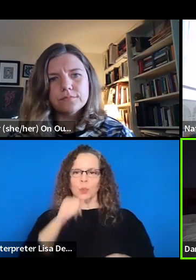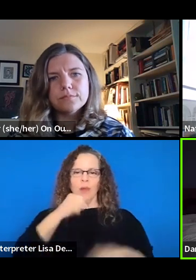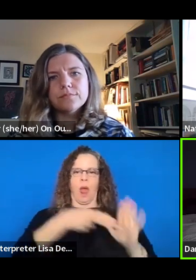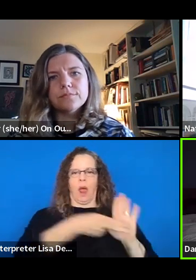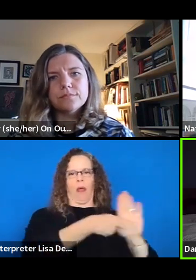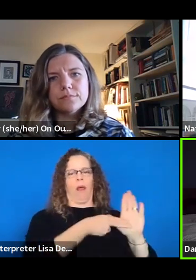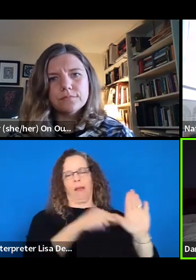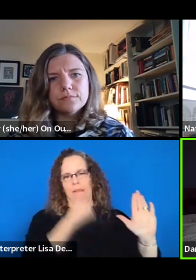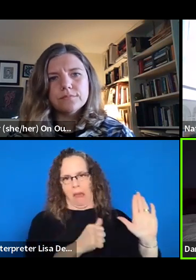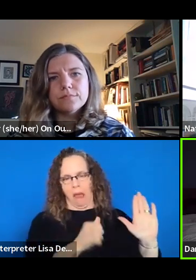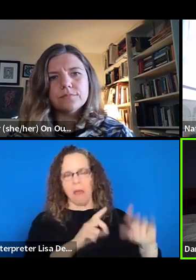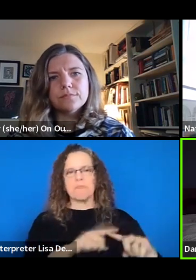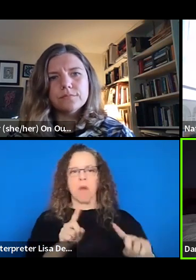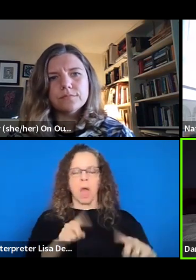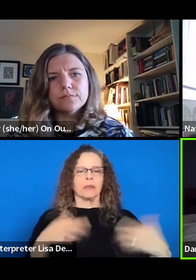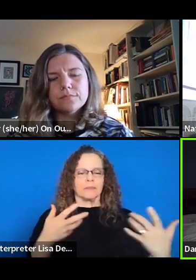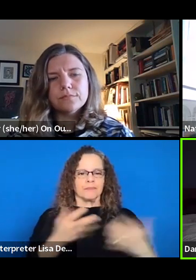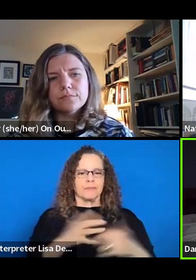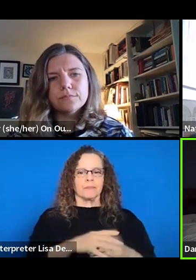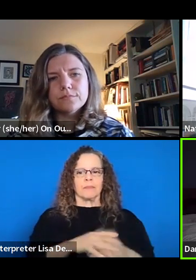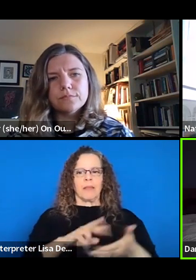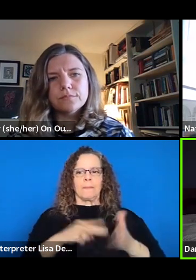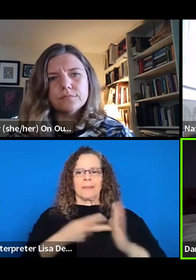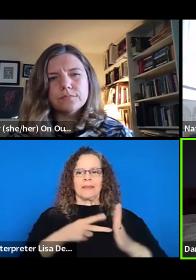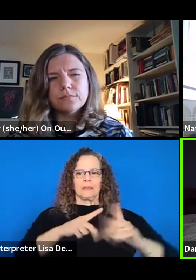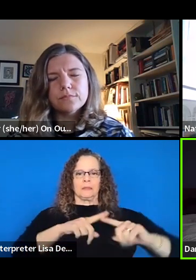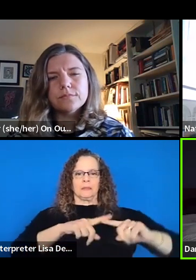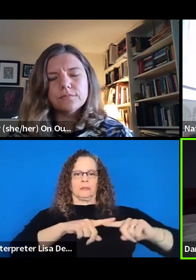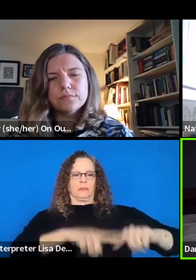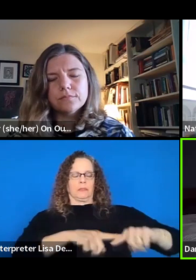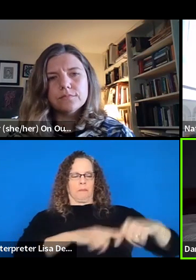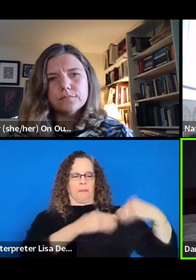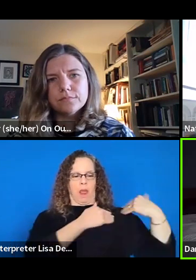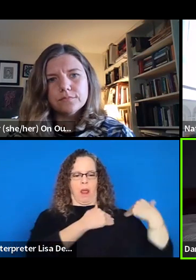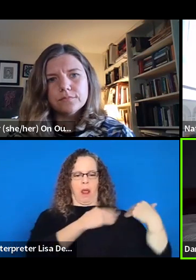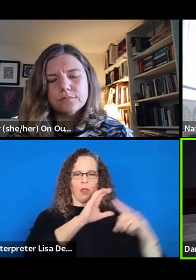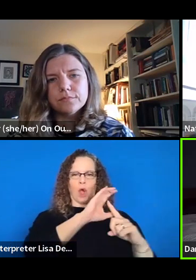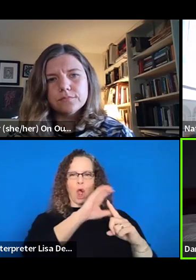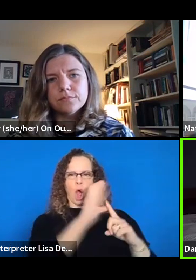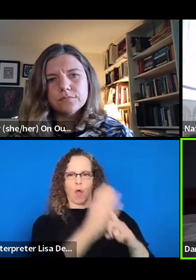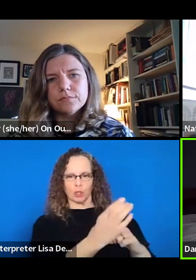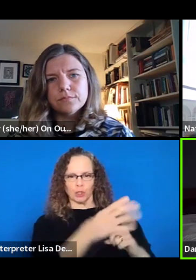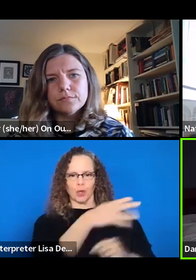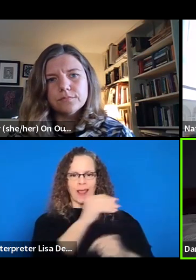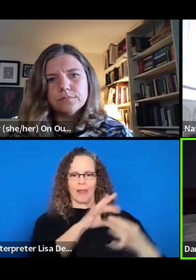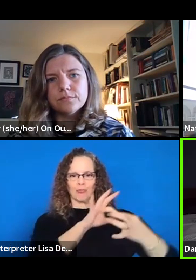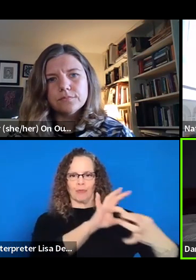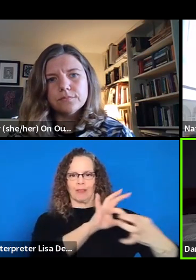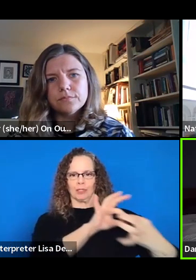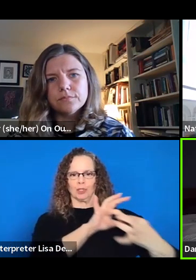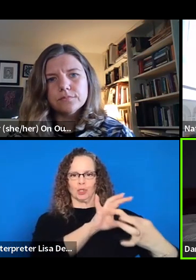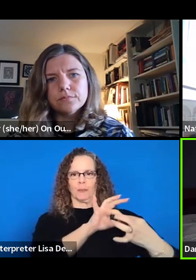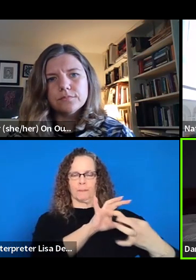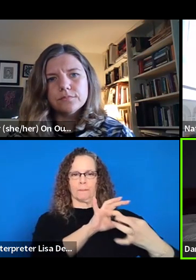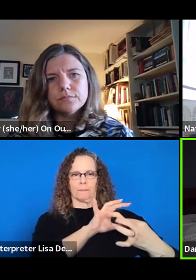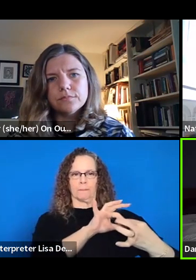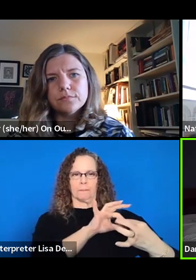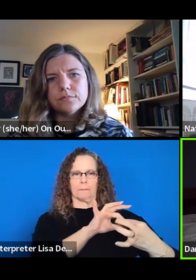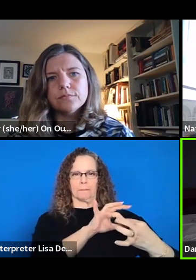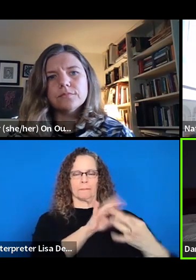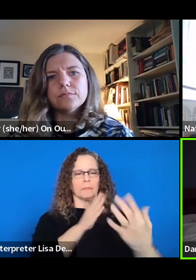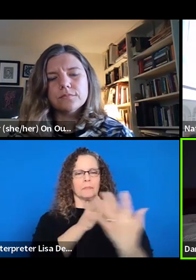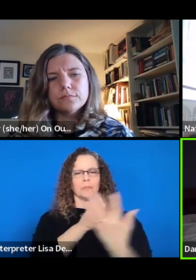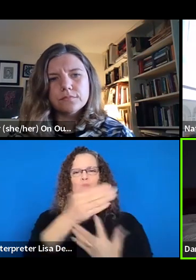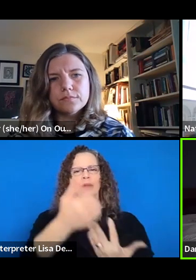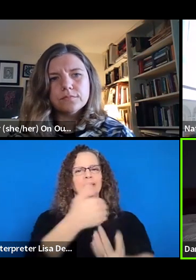which is like relying on the culture that we had built together and the relationships that we had in order to have just like transparent, real conversations